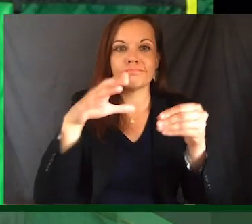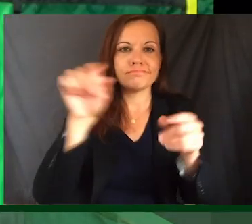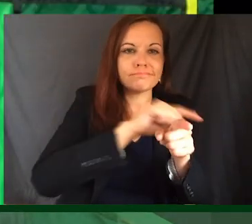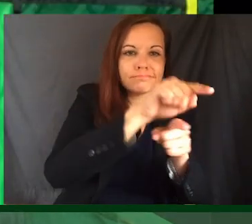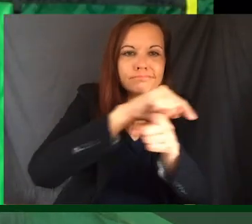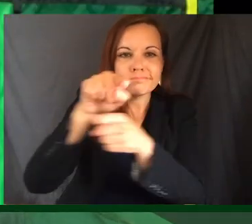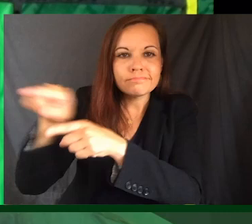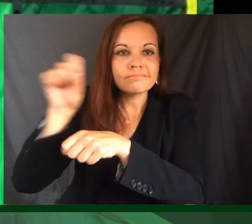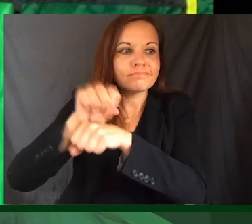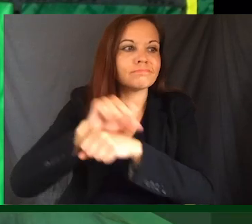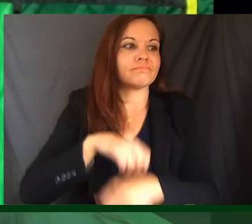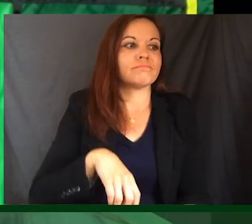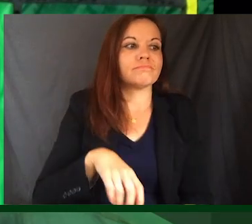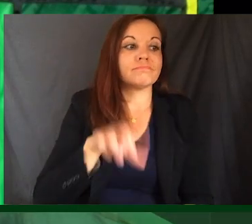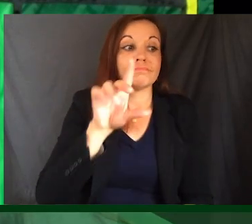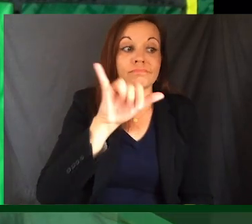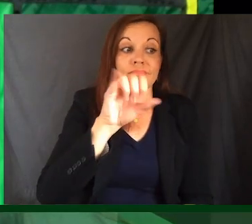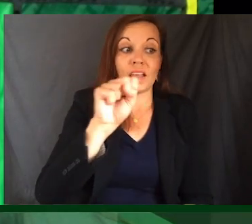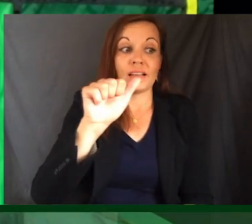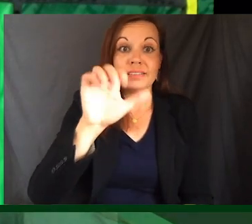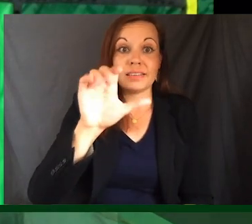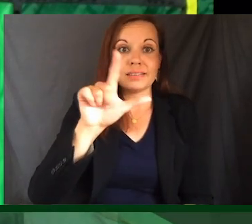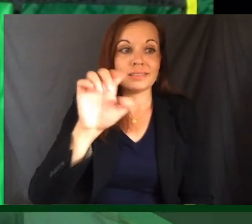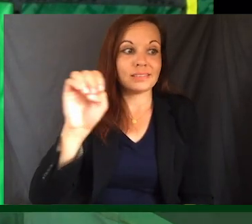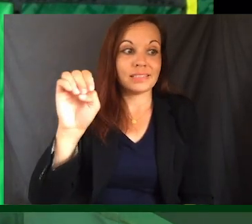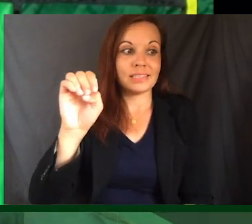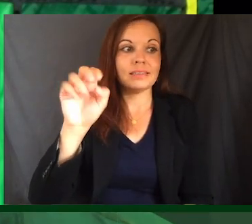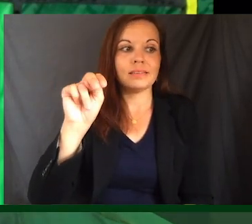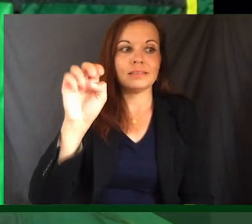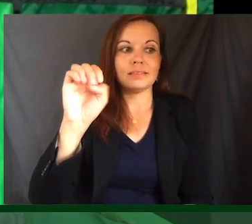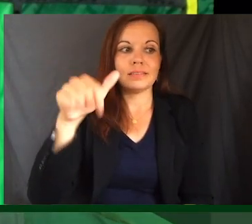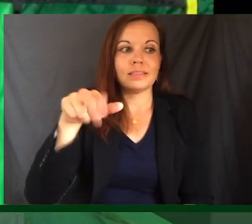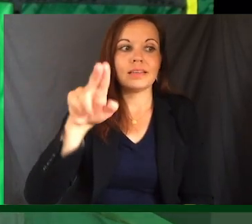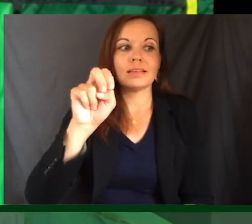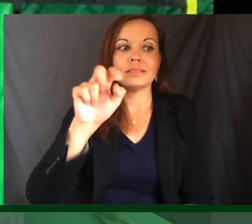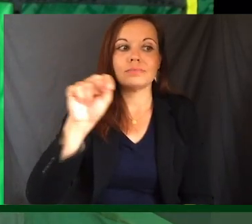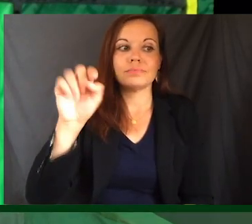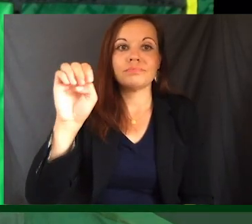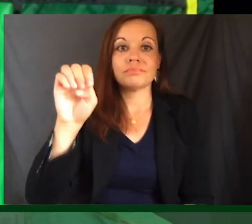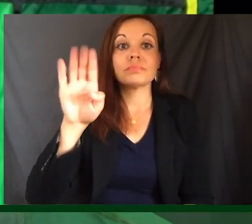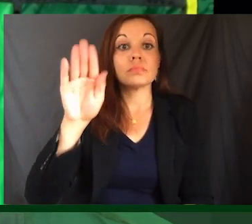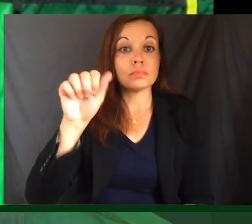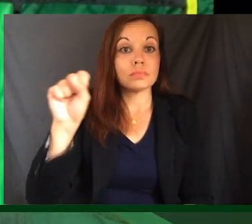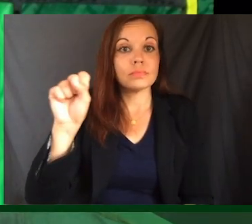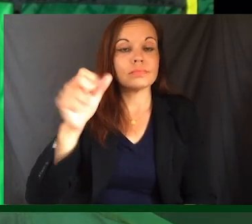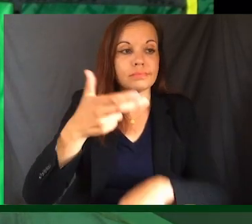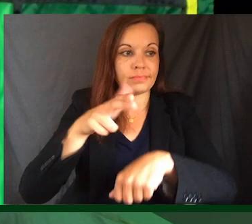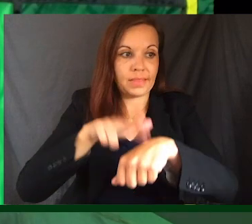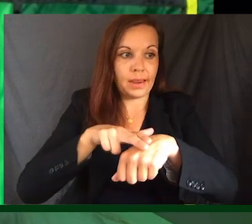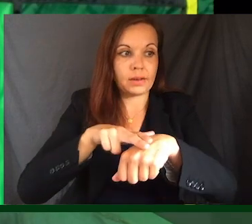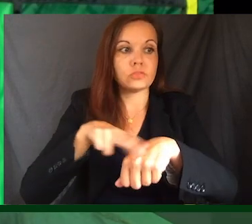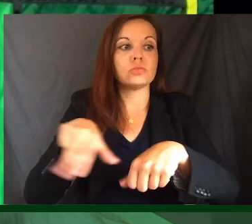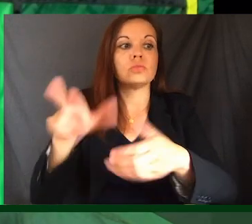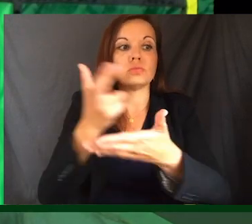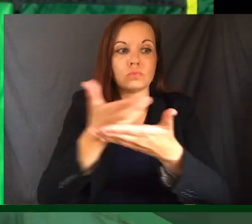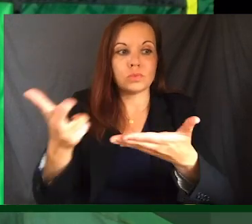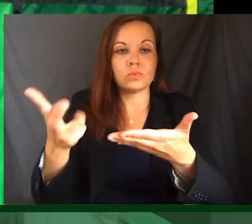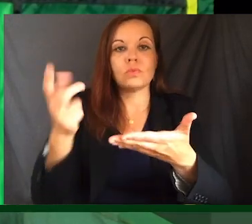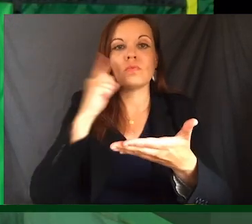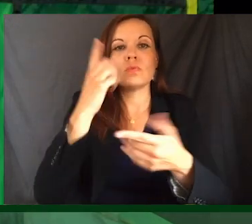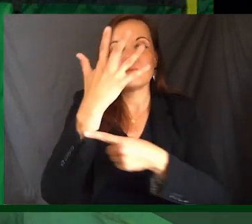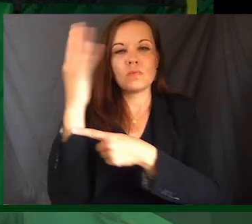Isaac Lee Naket, BAS Resources, Forest Resource Management.